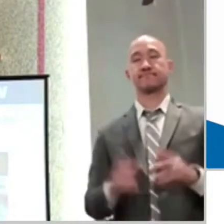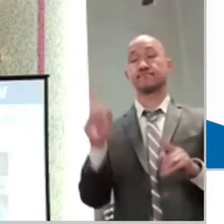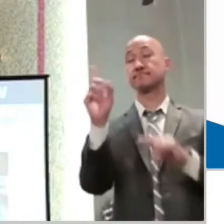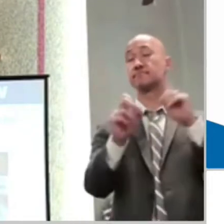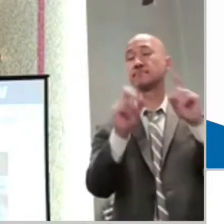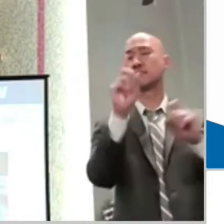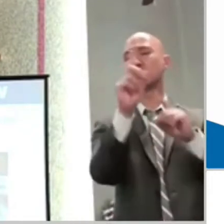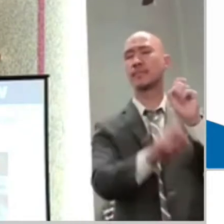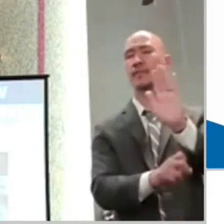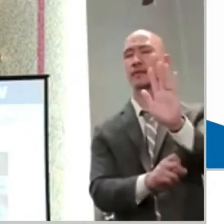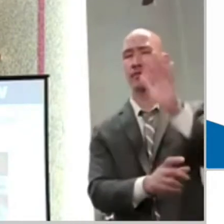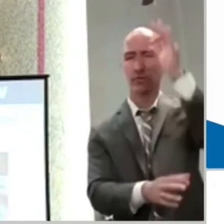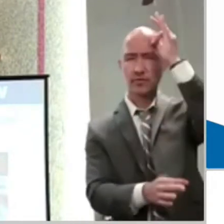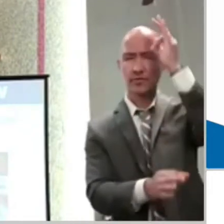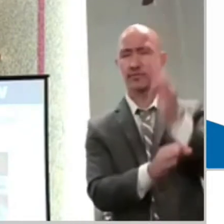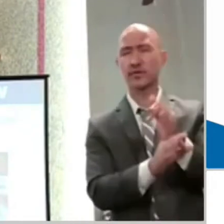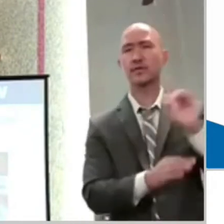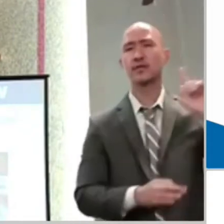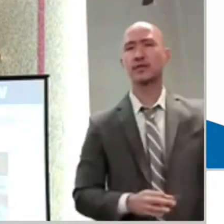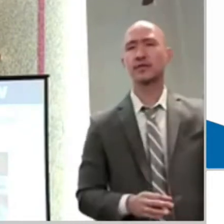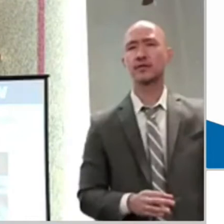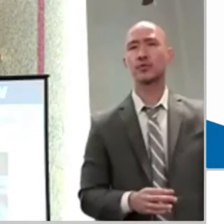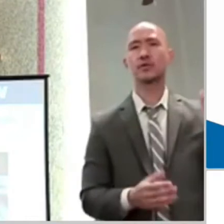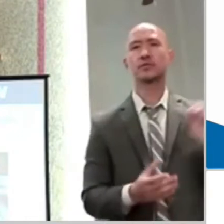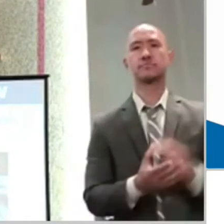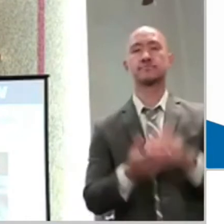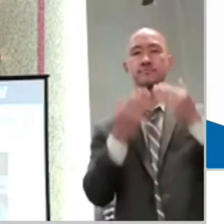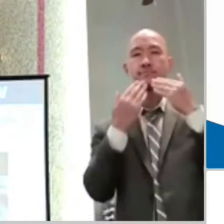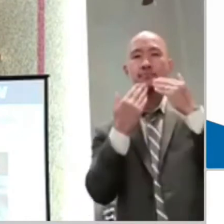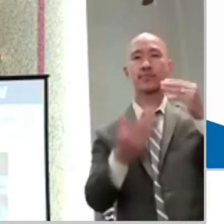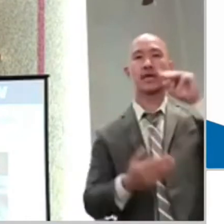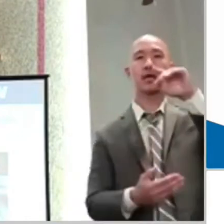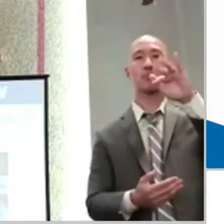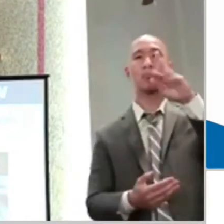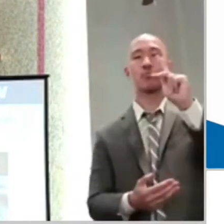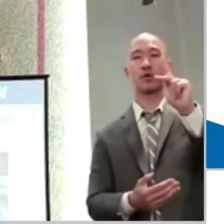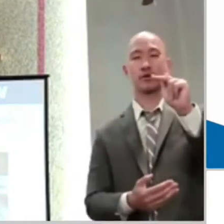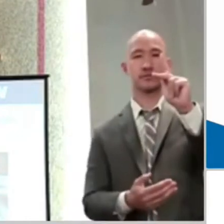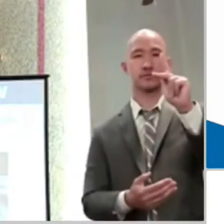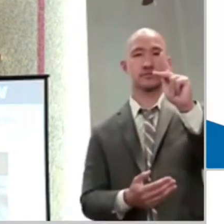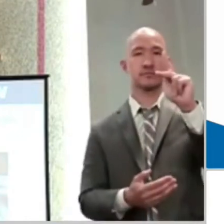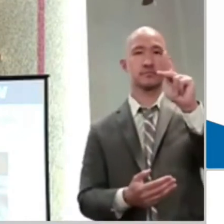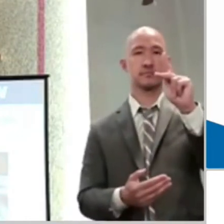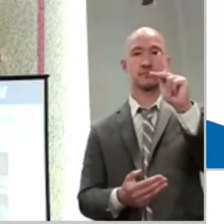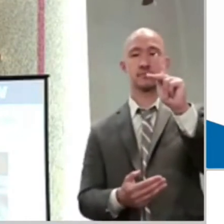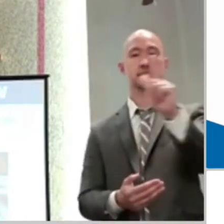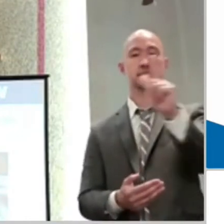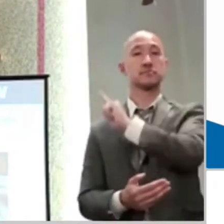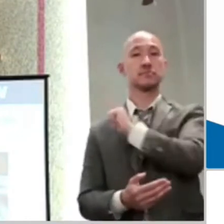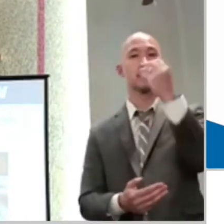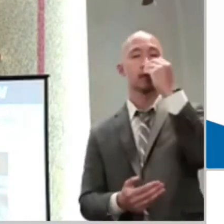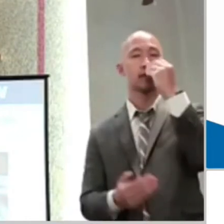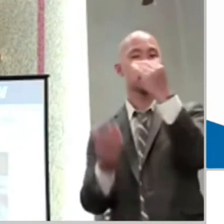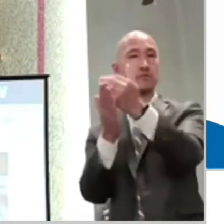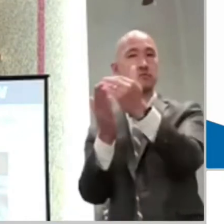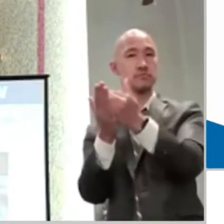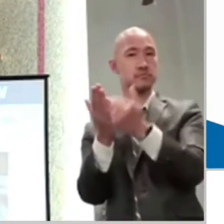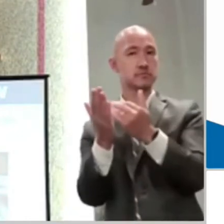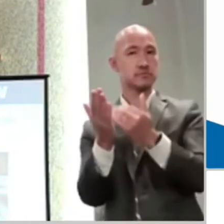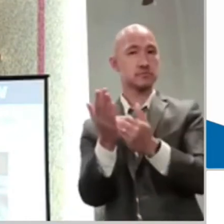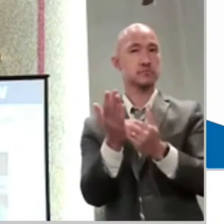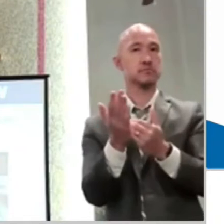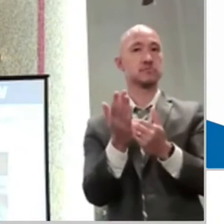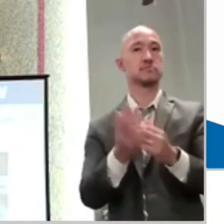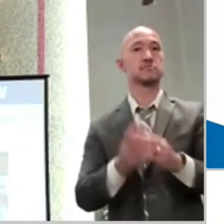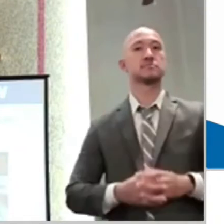your faith at this point? I thank Mark for the Lord's Supper lesson that he did because the lesson that he gave has a lot to